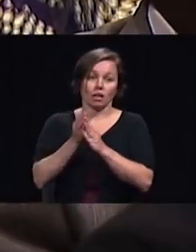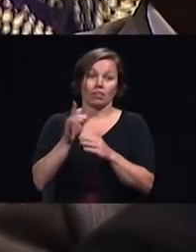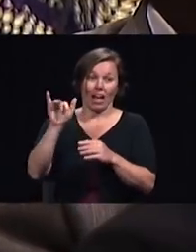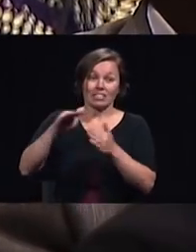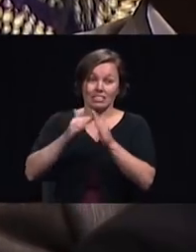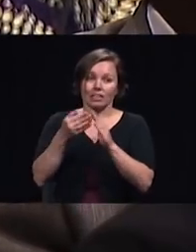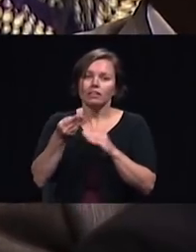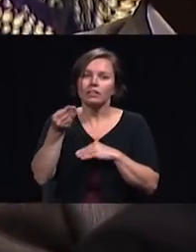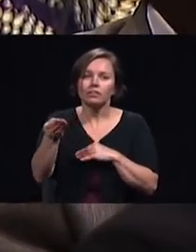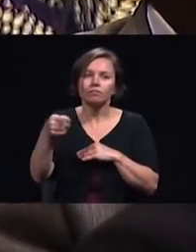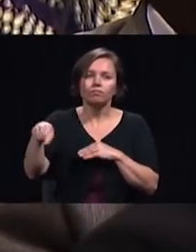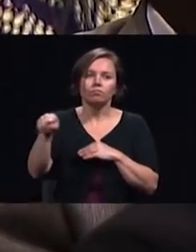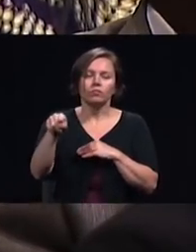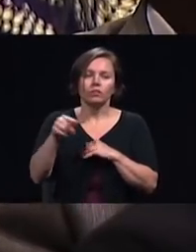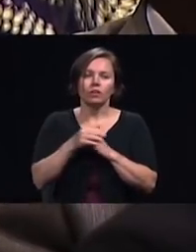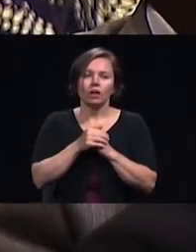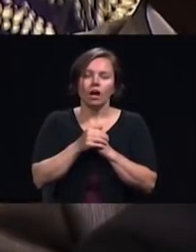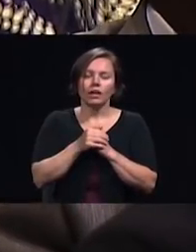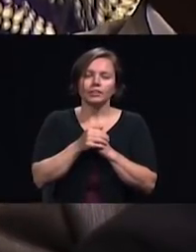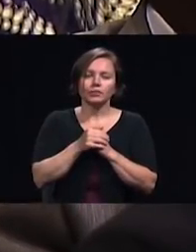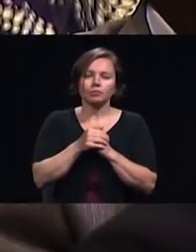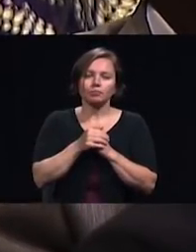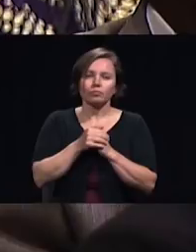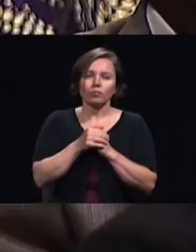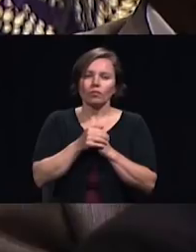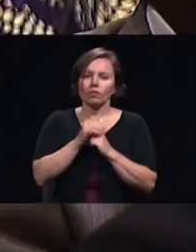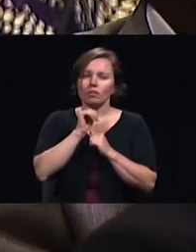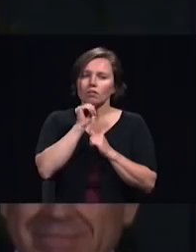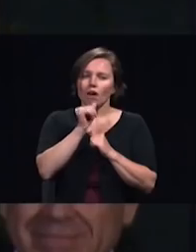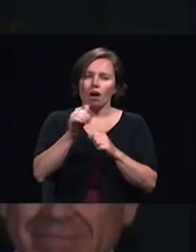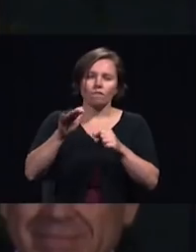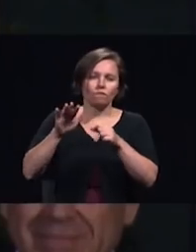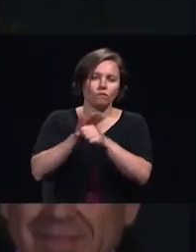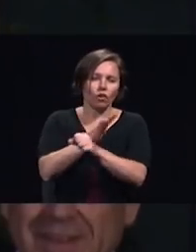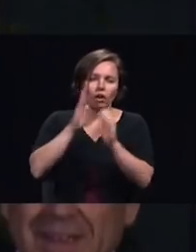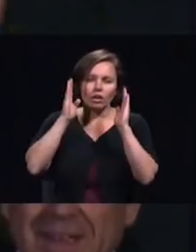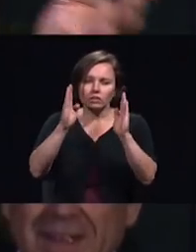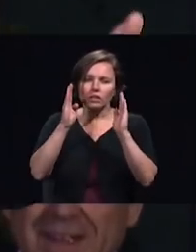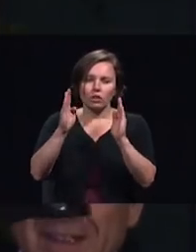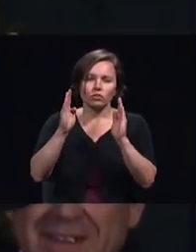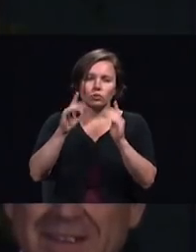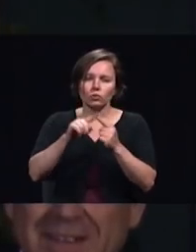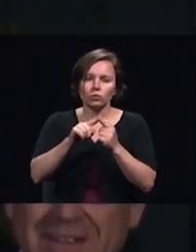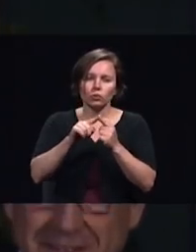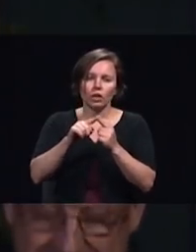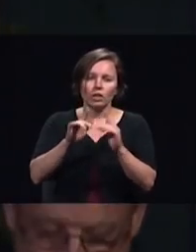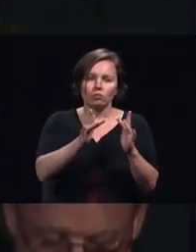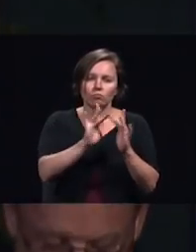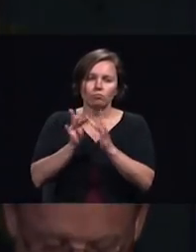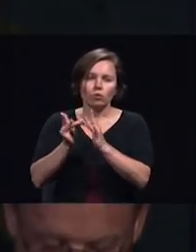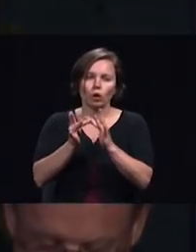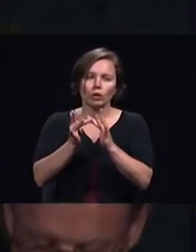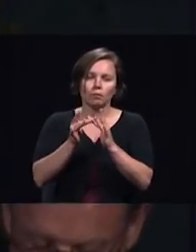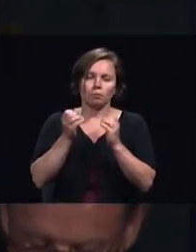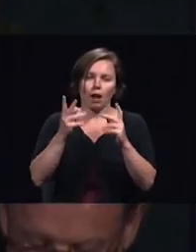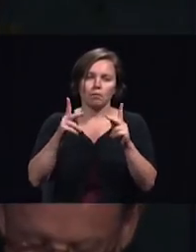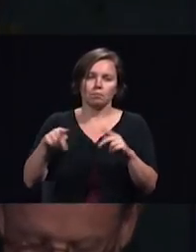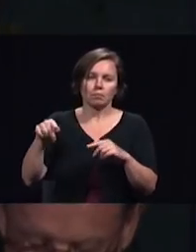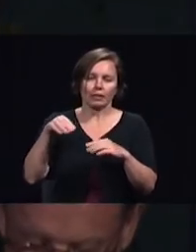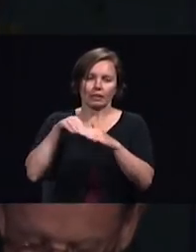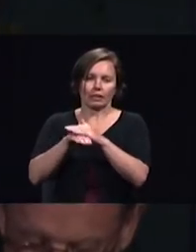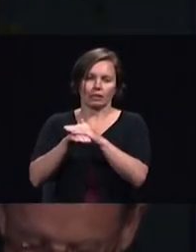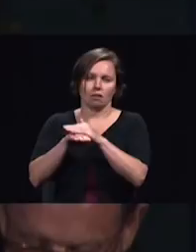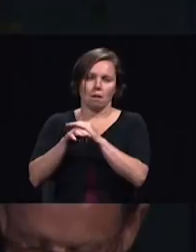and only superficial attention to the great task of reaching millions in the metropolitan centers